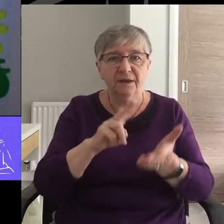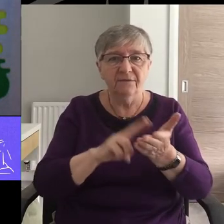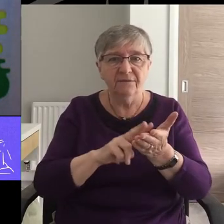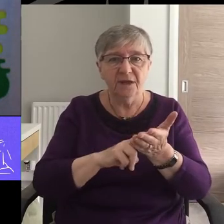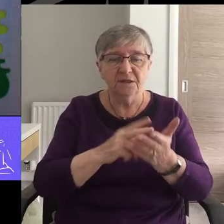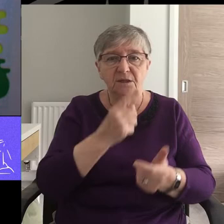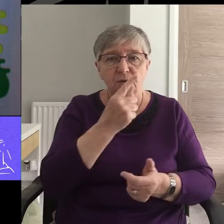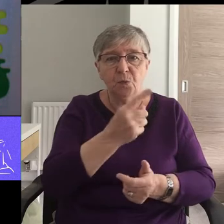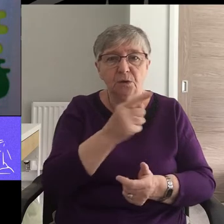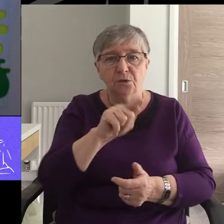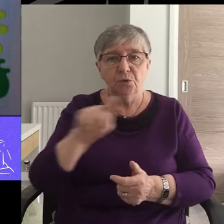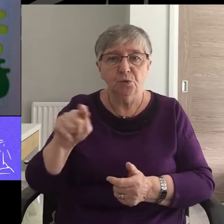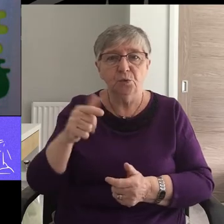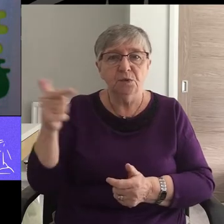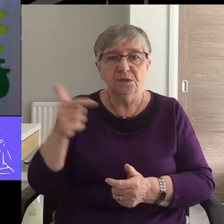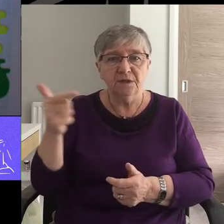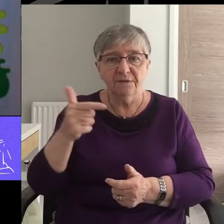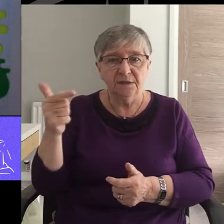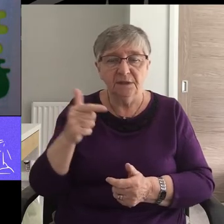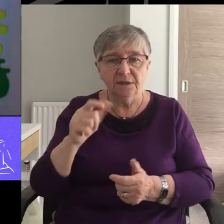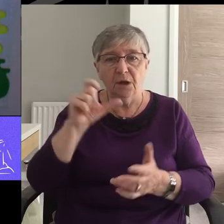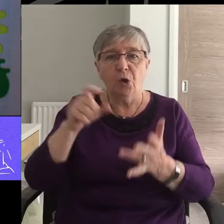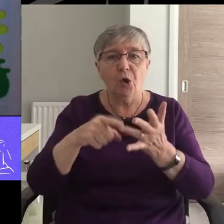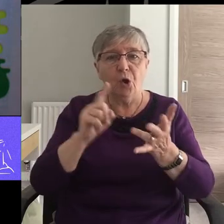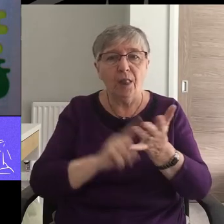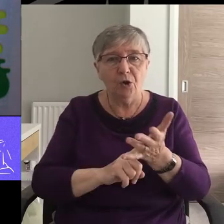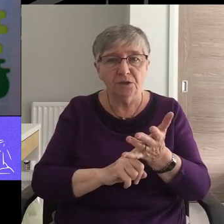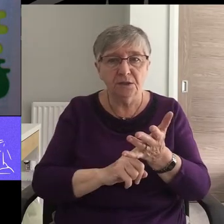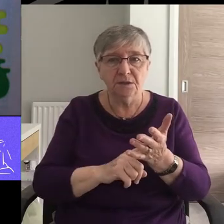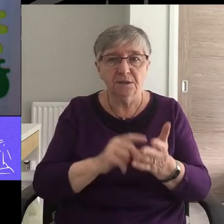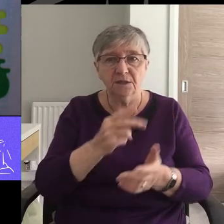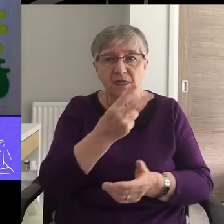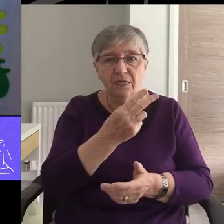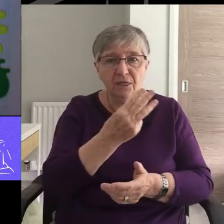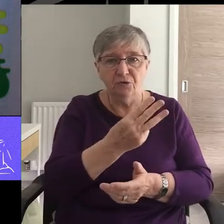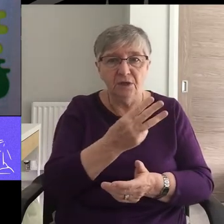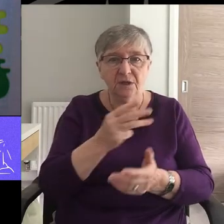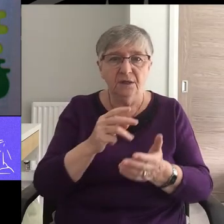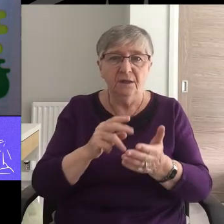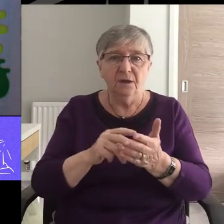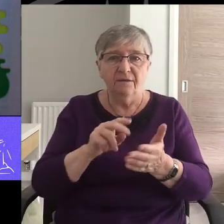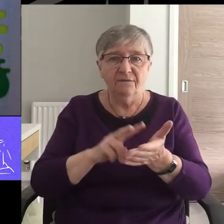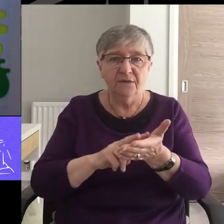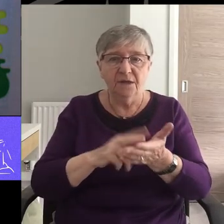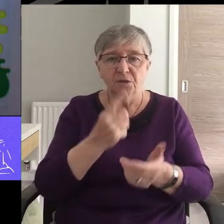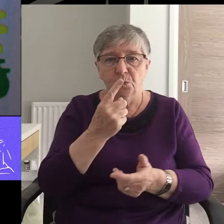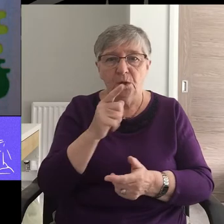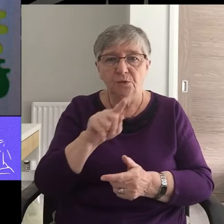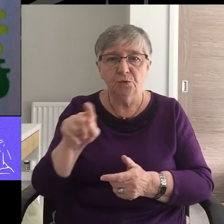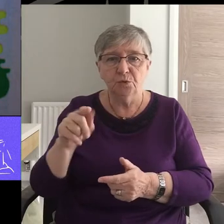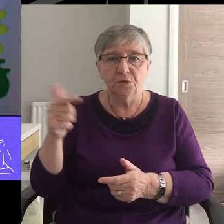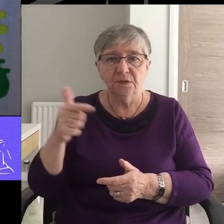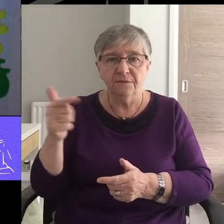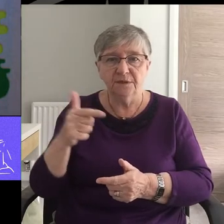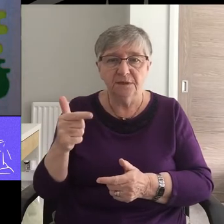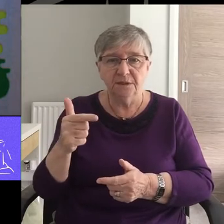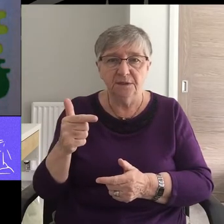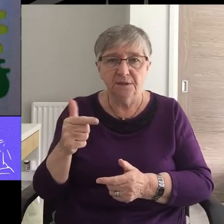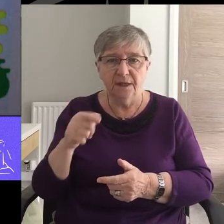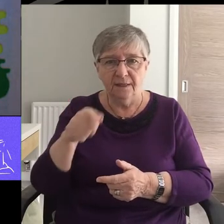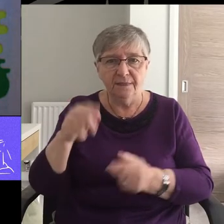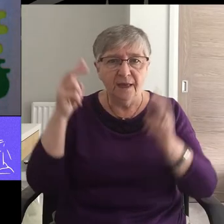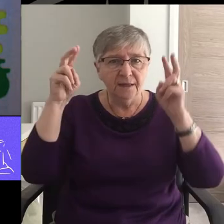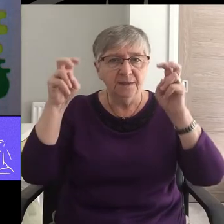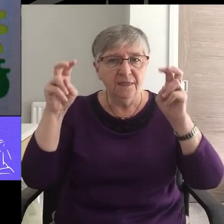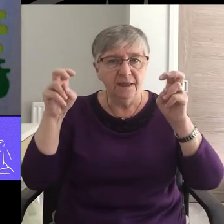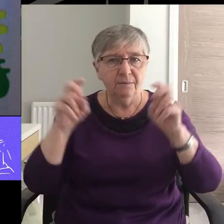1 to 17. Colossians 3, verses 1 to 17. And in the NIV,